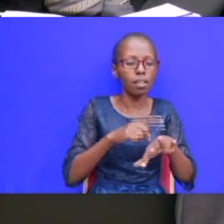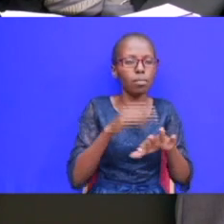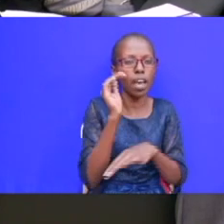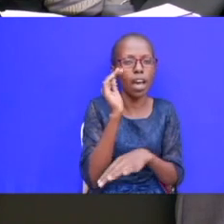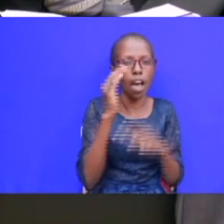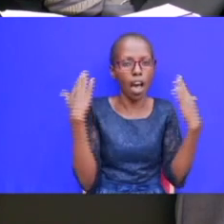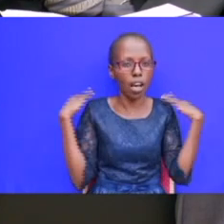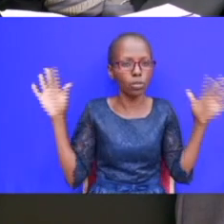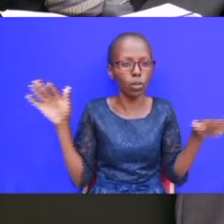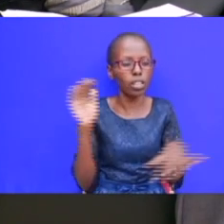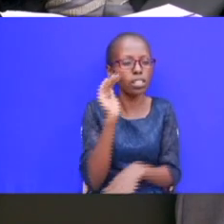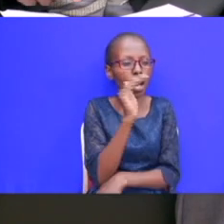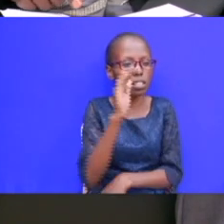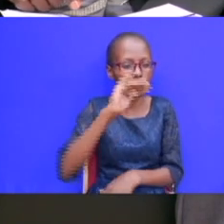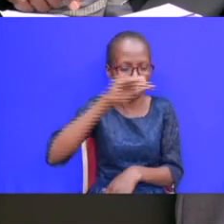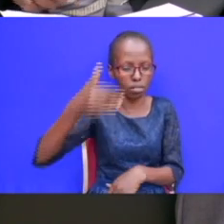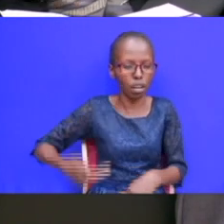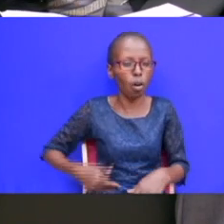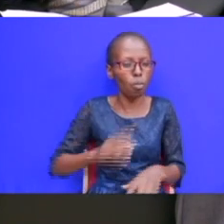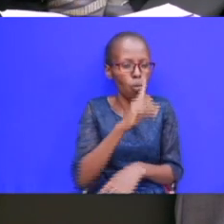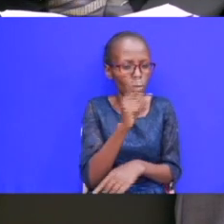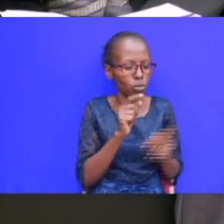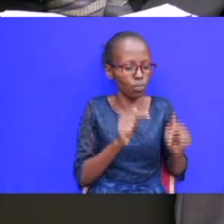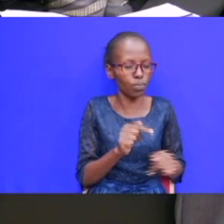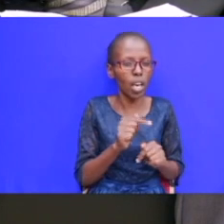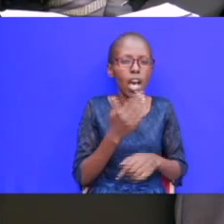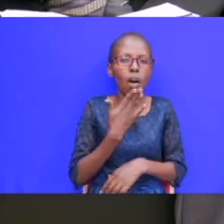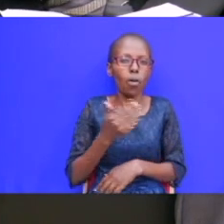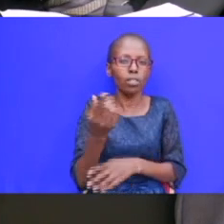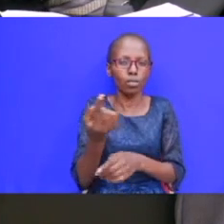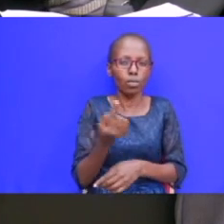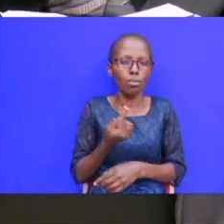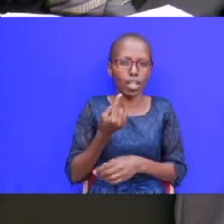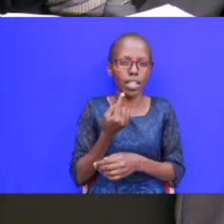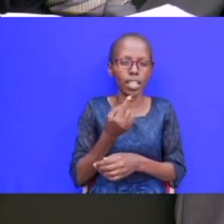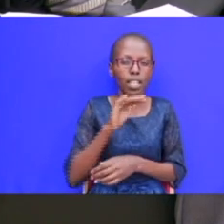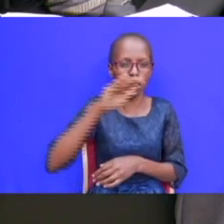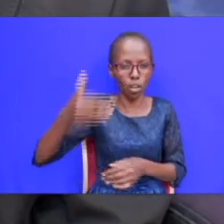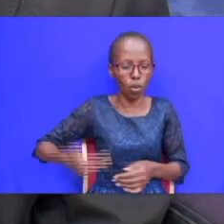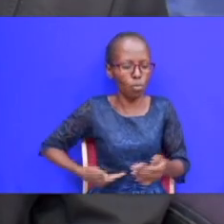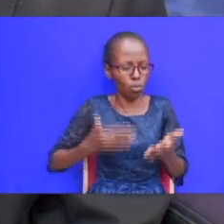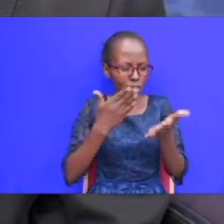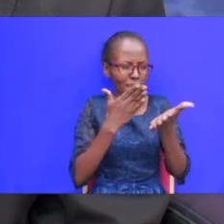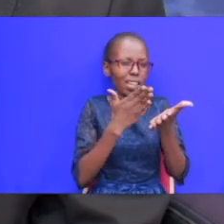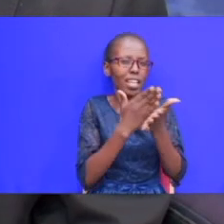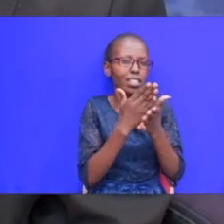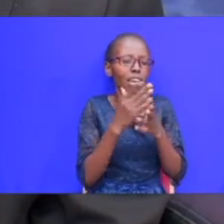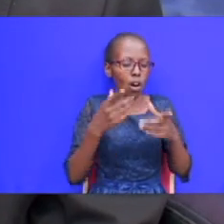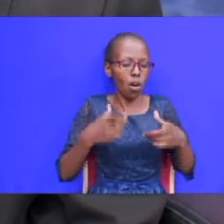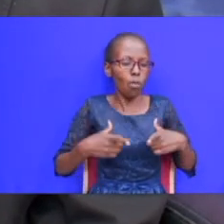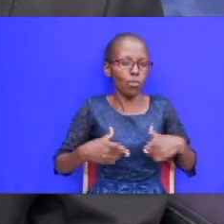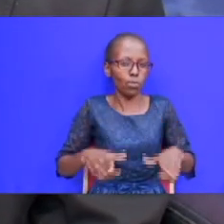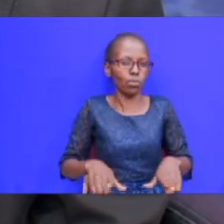jacob this question he wants to bring jacob to the reality of himself because when you want